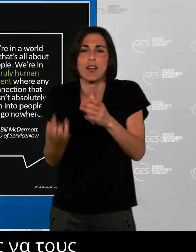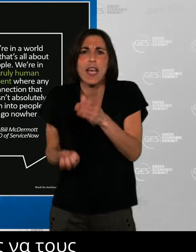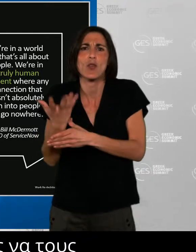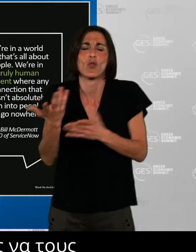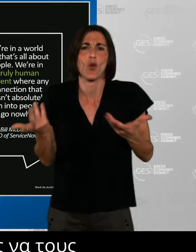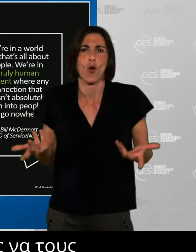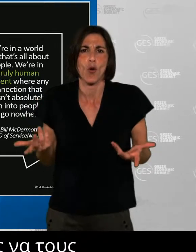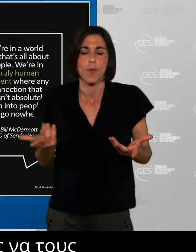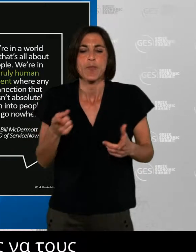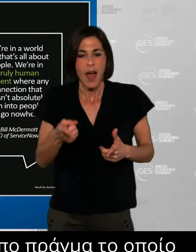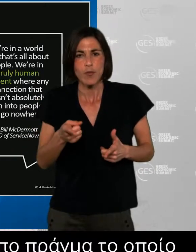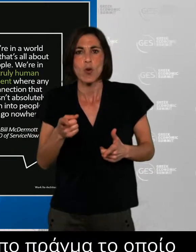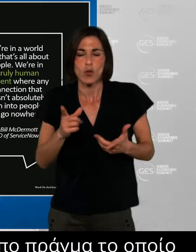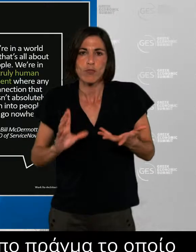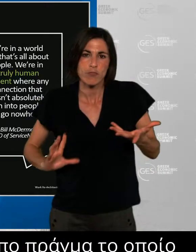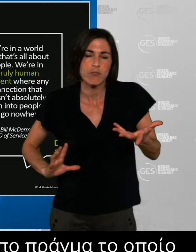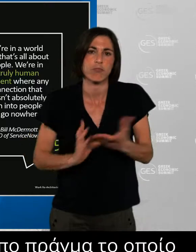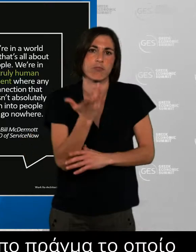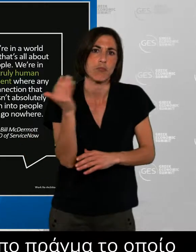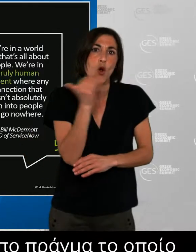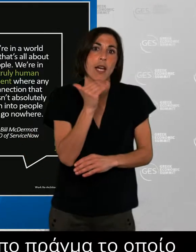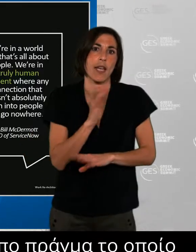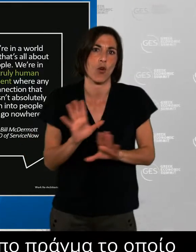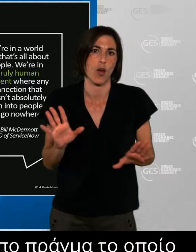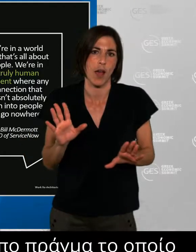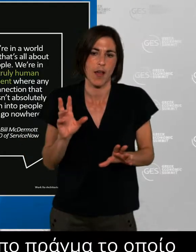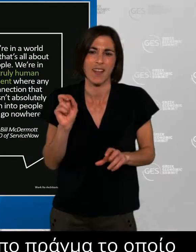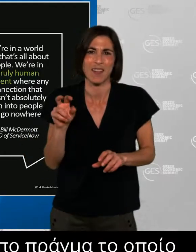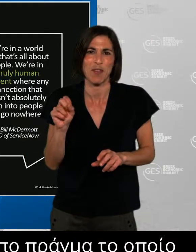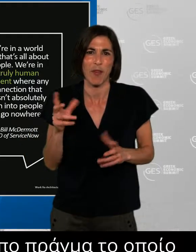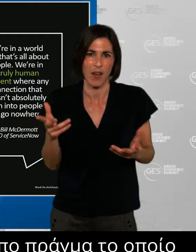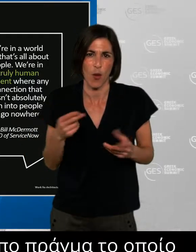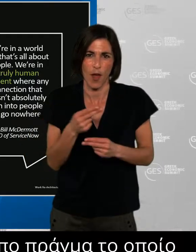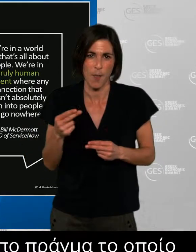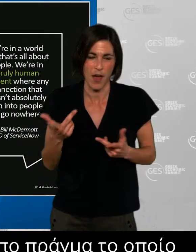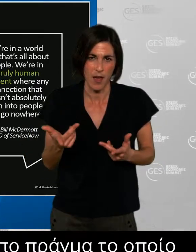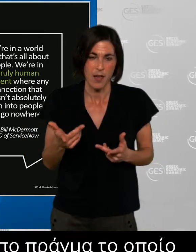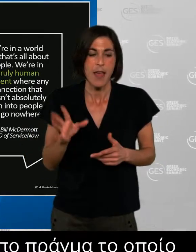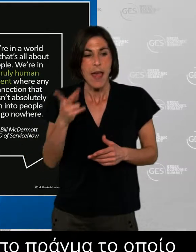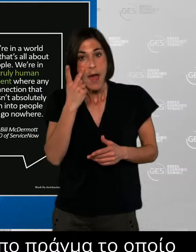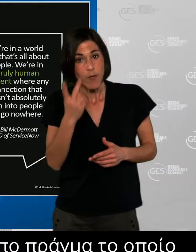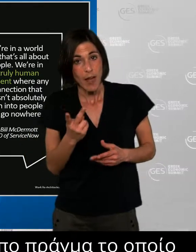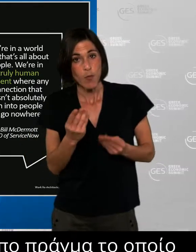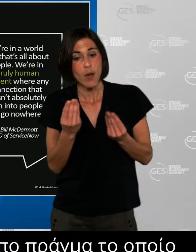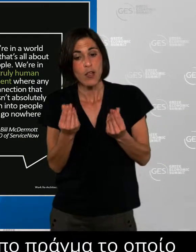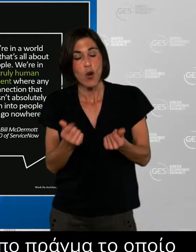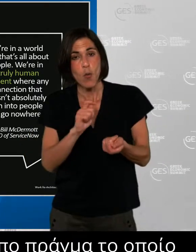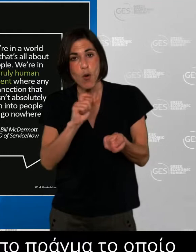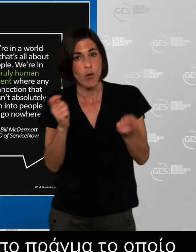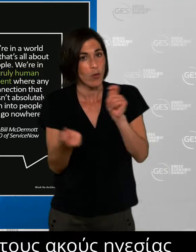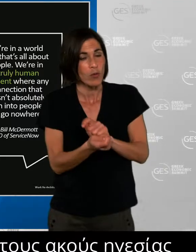leadership and connection that are new and different. And it's much, much more now about authenticity,